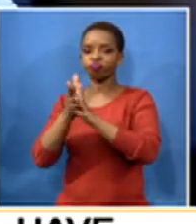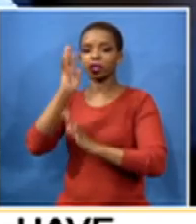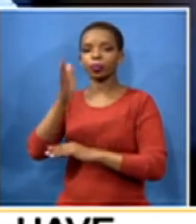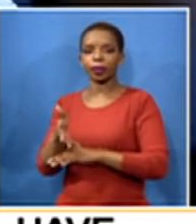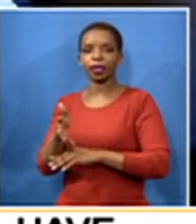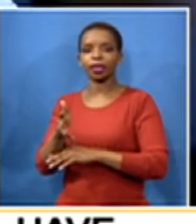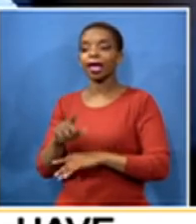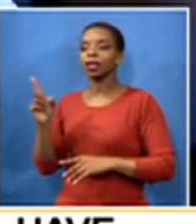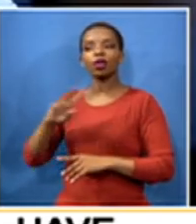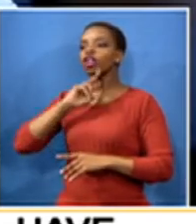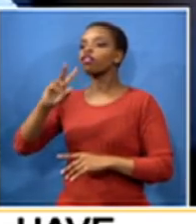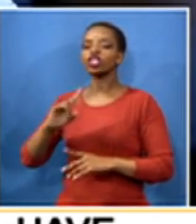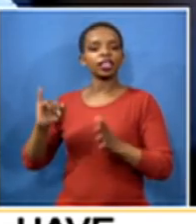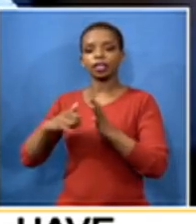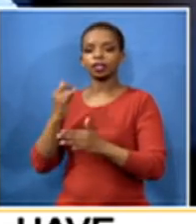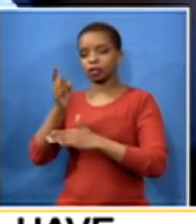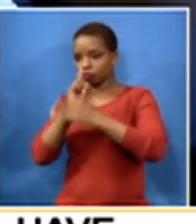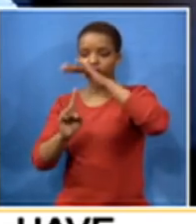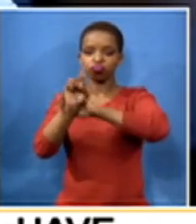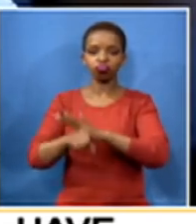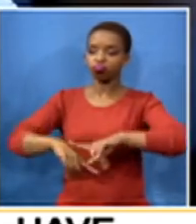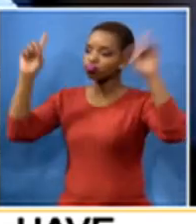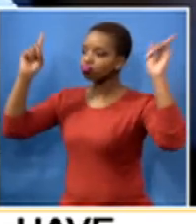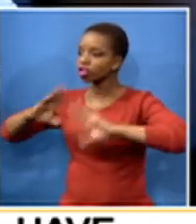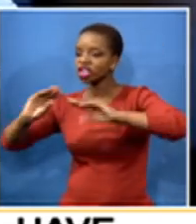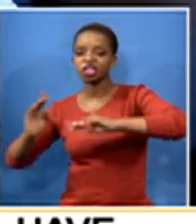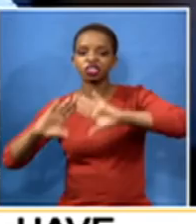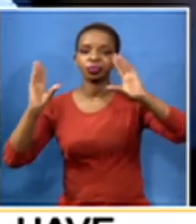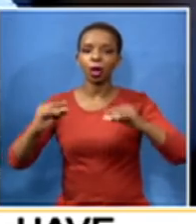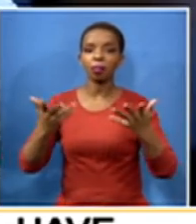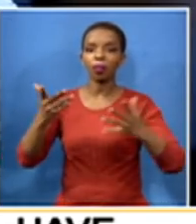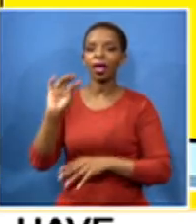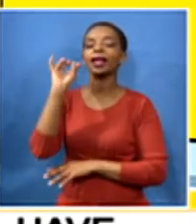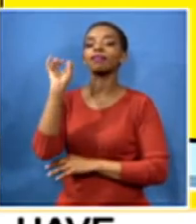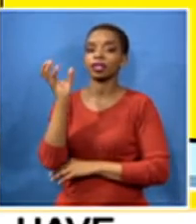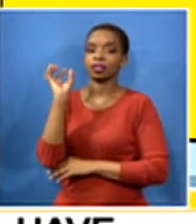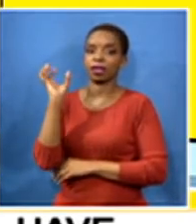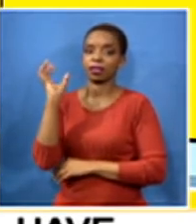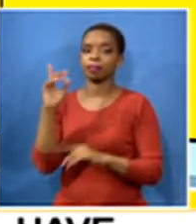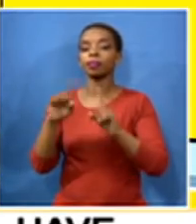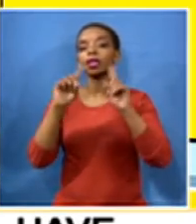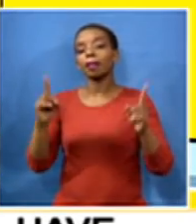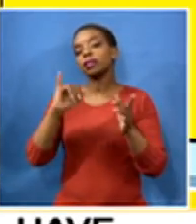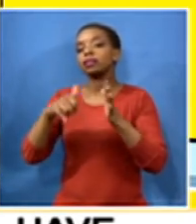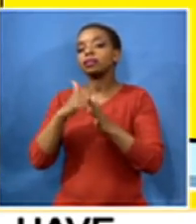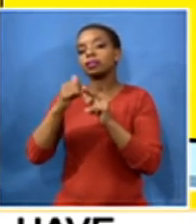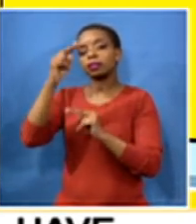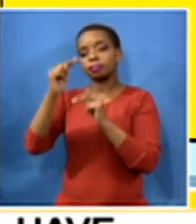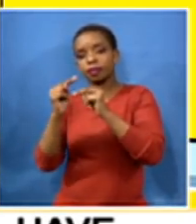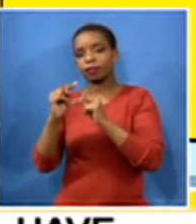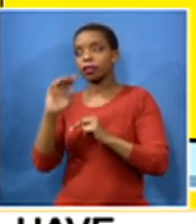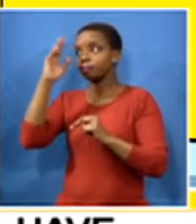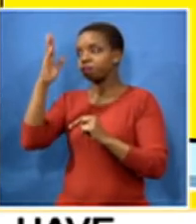into classrooms and disrupted learning and teaching in the free state but uh just a very briefly basil manual